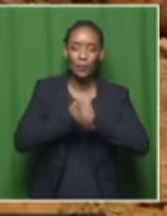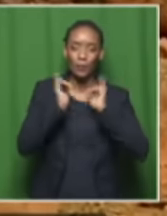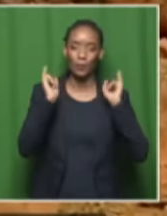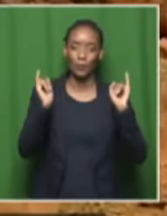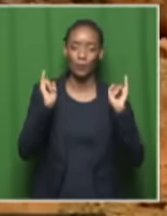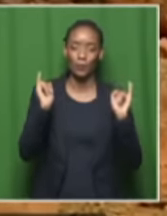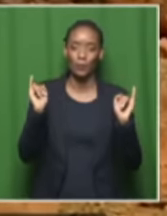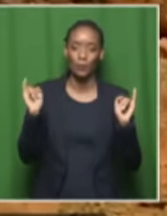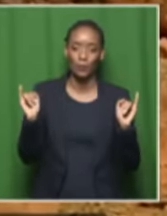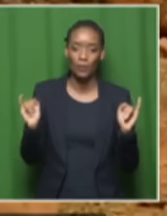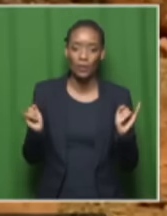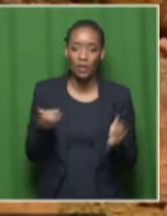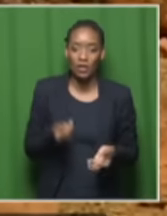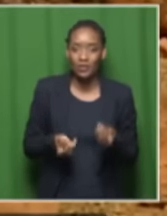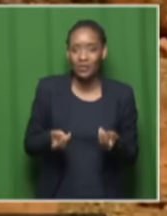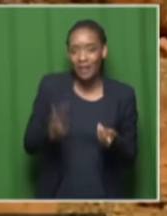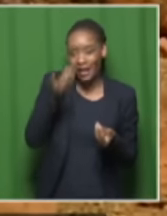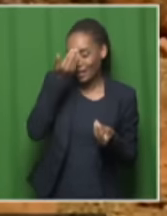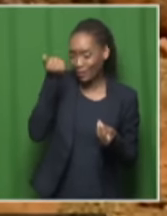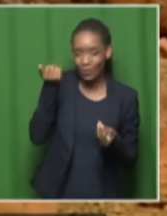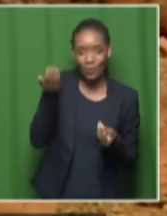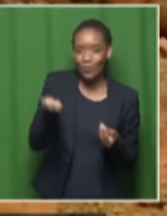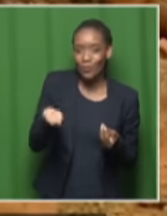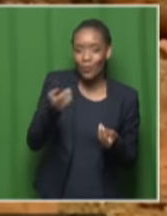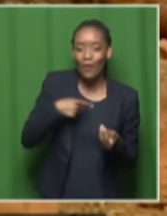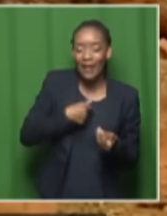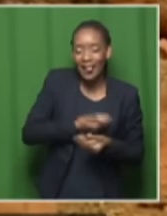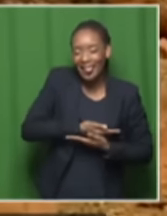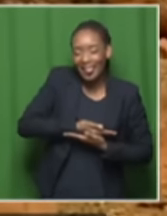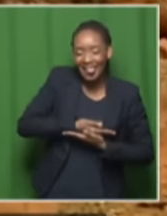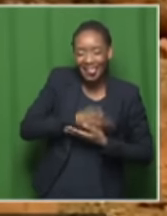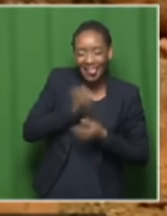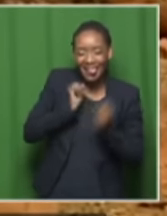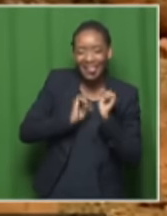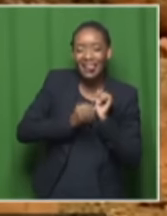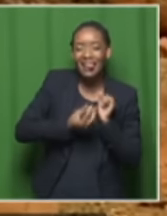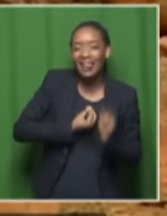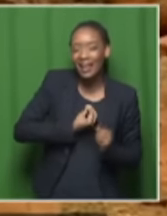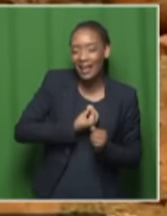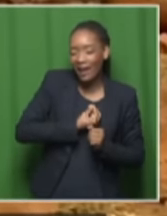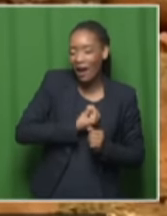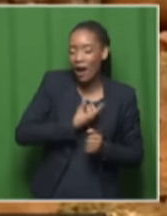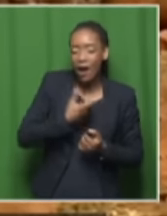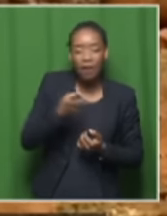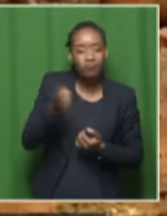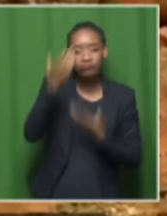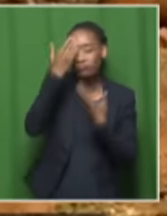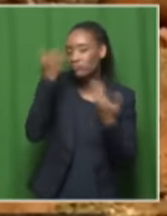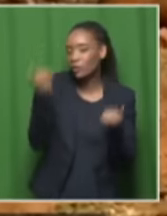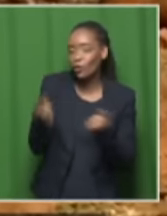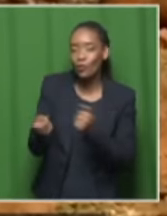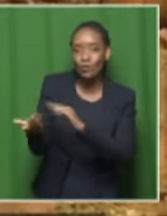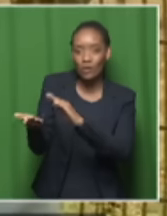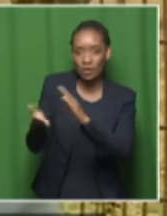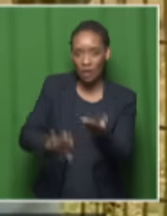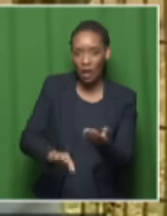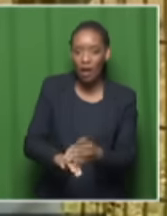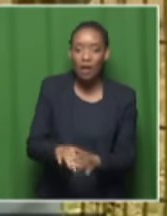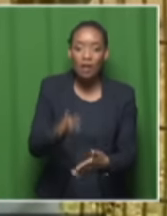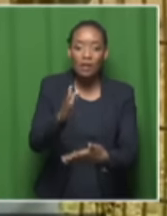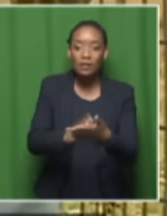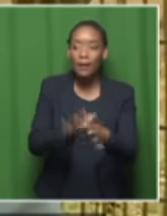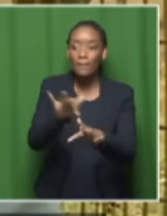his children do not know him as he died while they were young it became difficult for me and some people assisted us